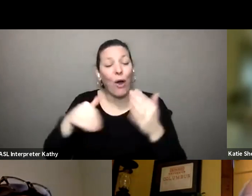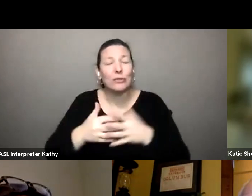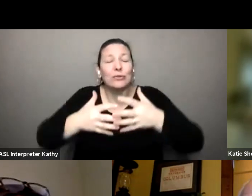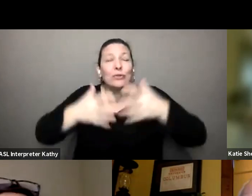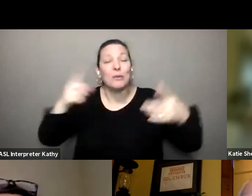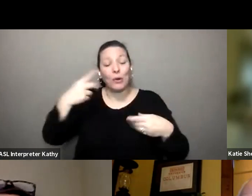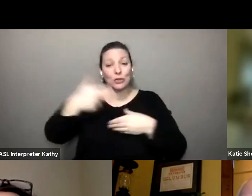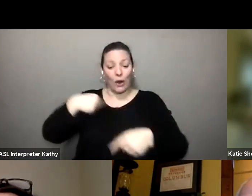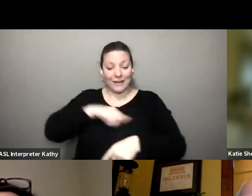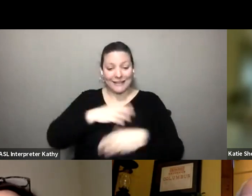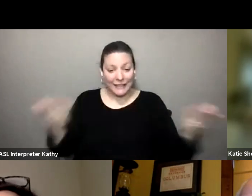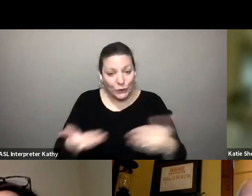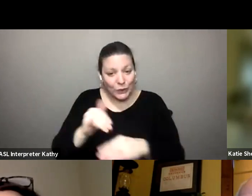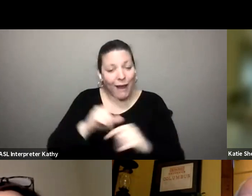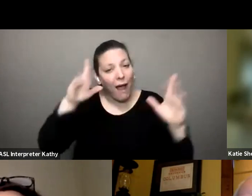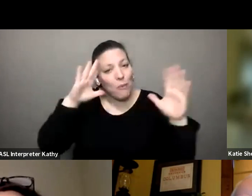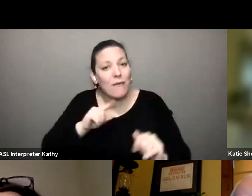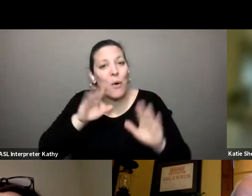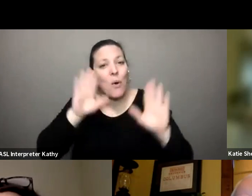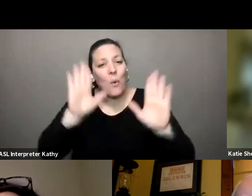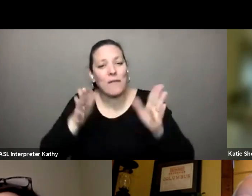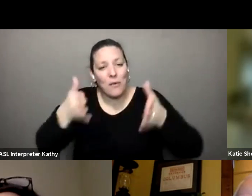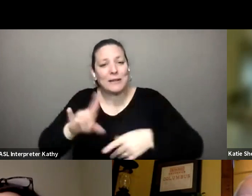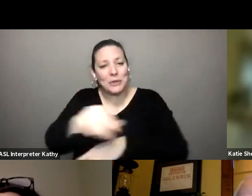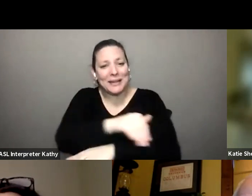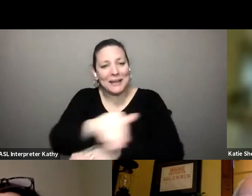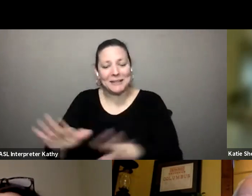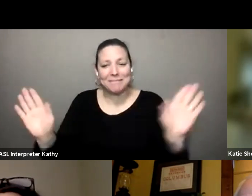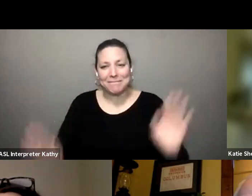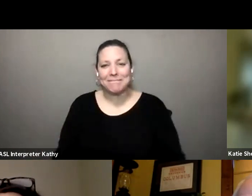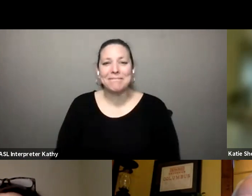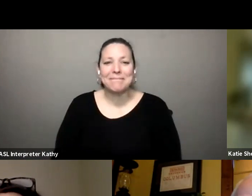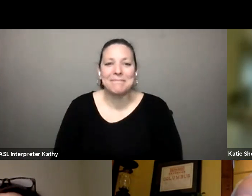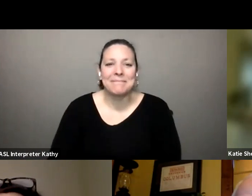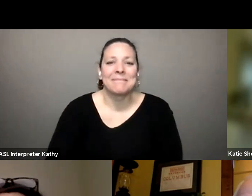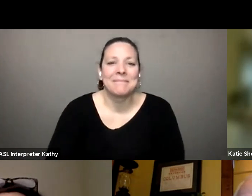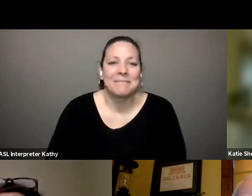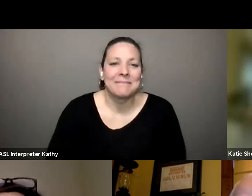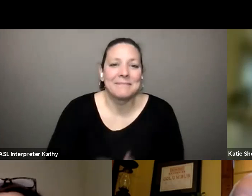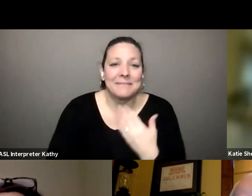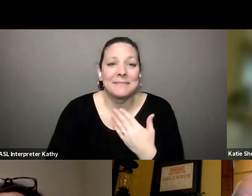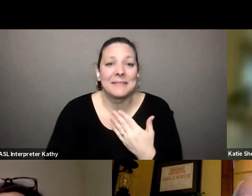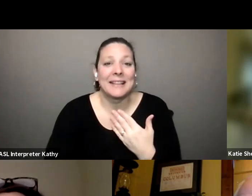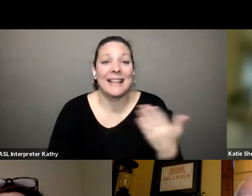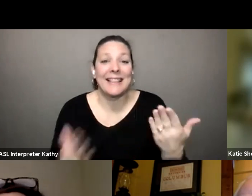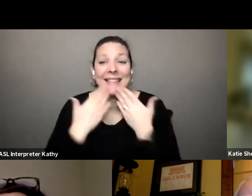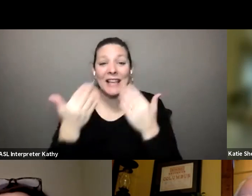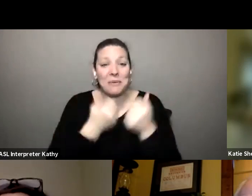for joining us tonight i hope you have a great rest of your evening thank you everybody